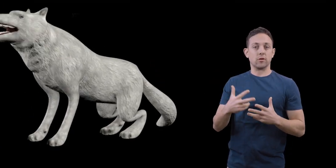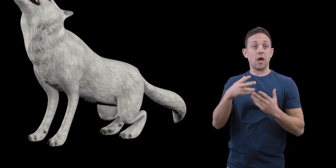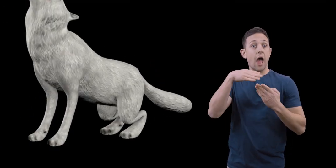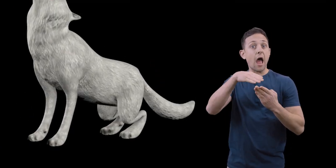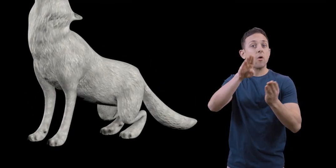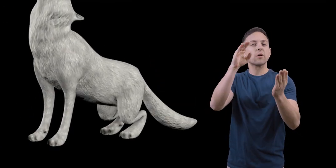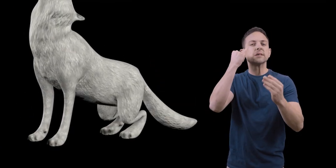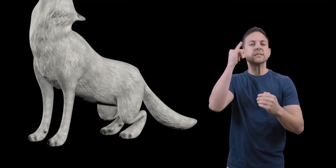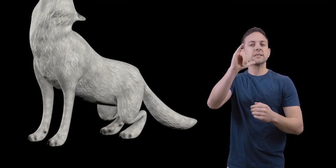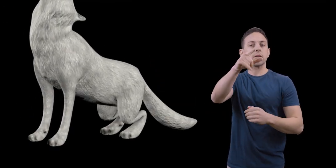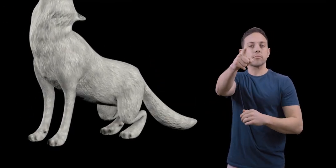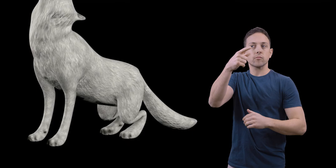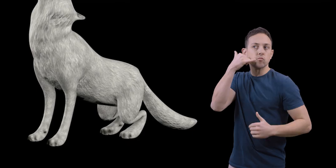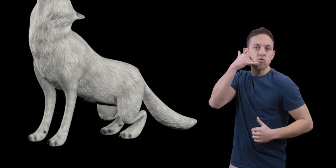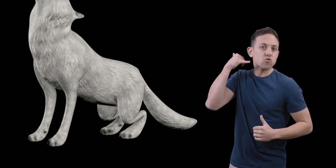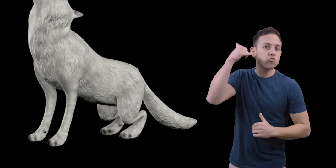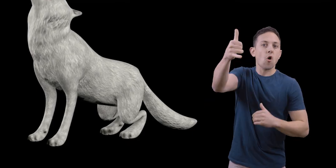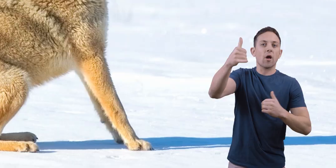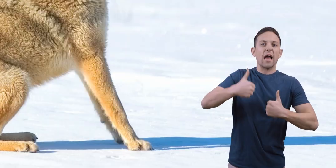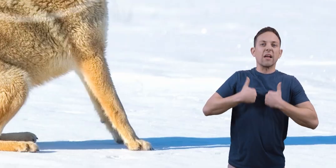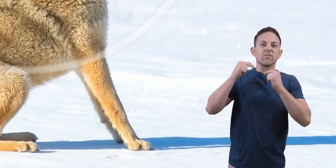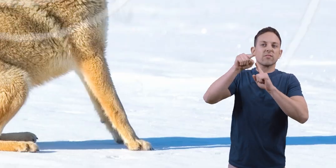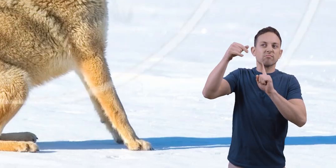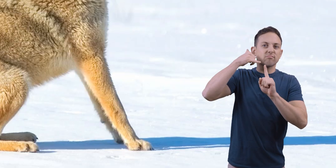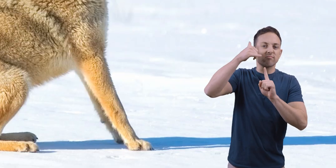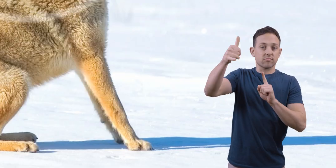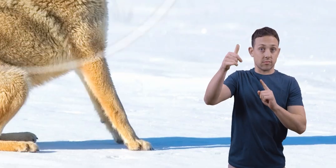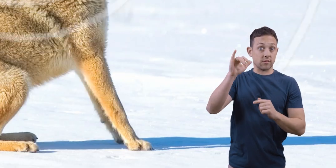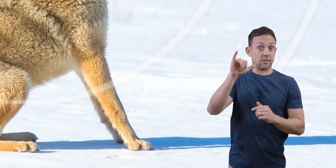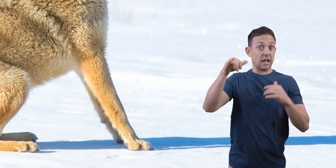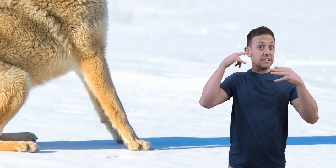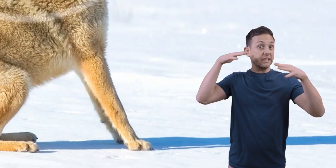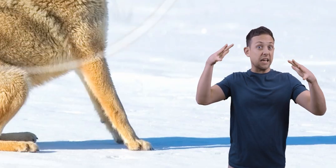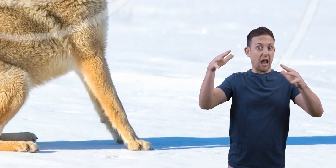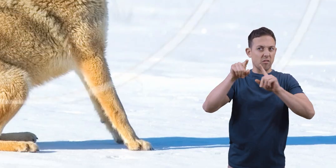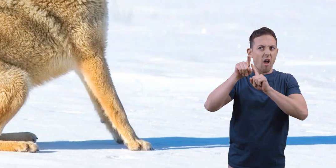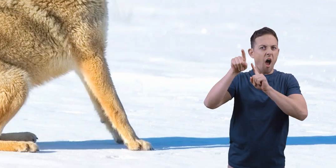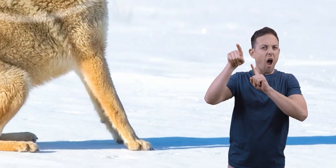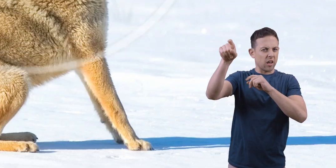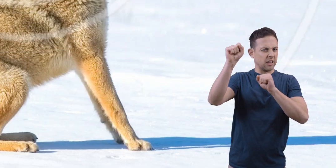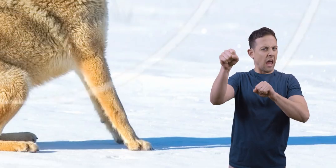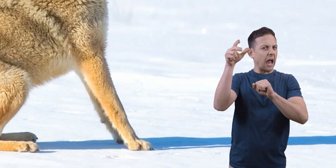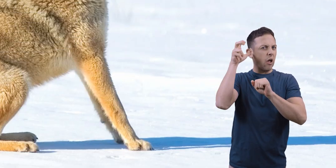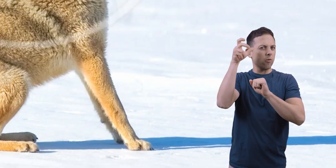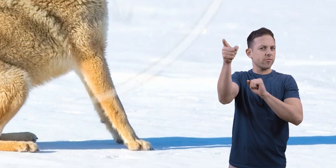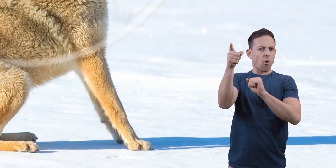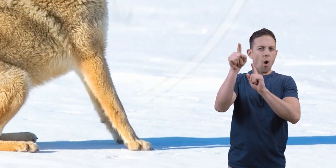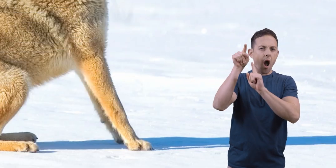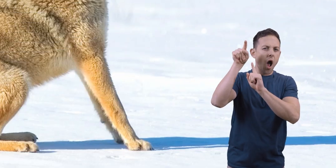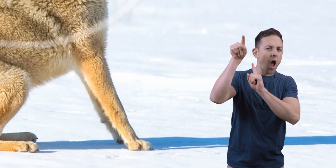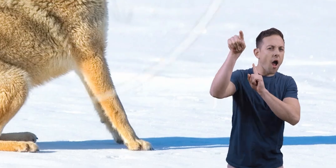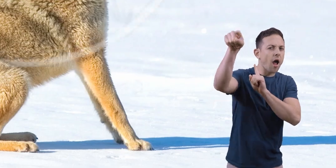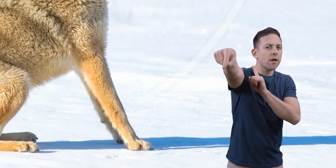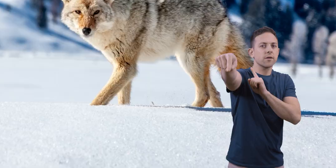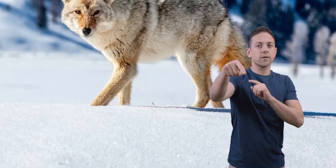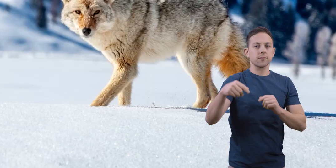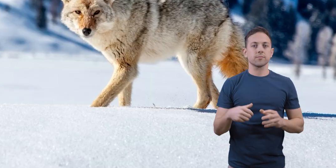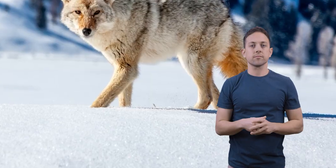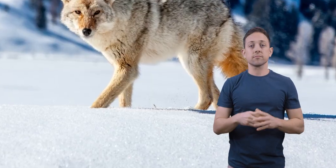Howling is like their long-distance phone call. The sound can travel far, as if shouting across a big field.